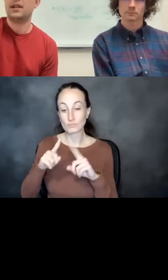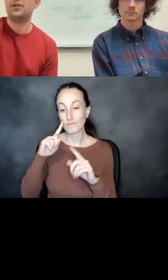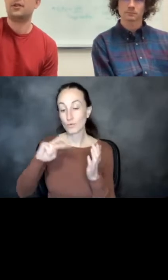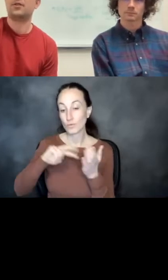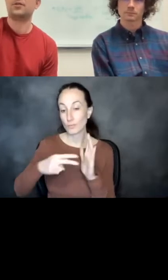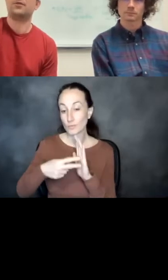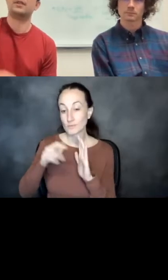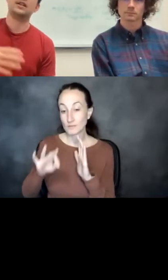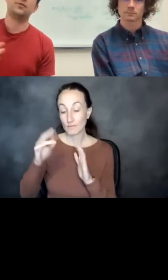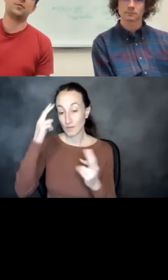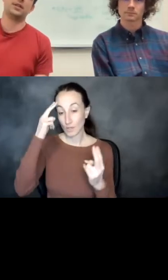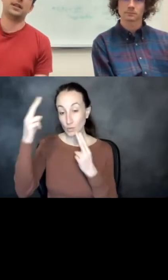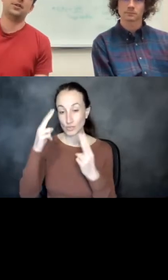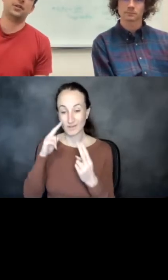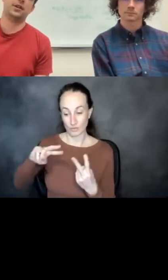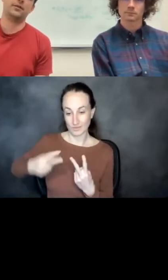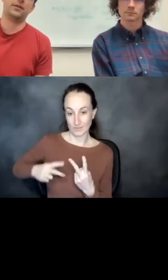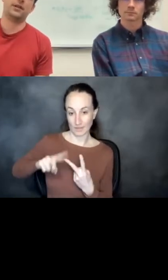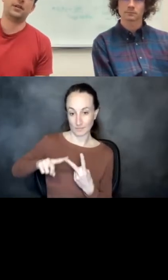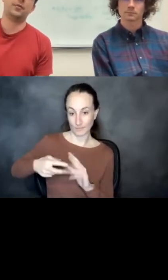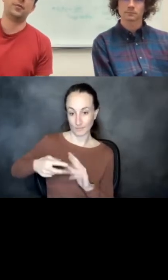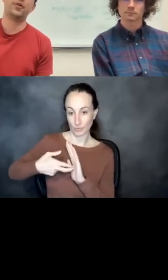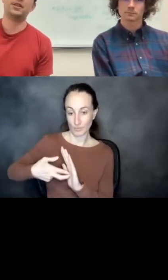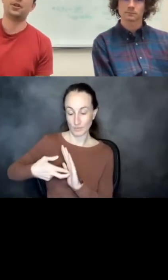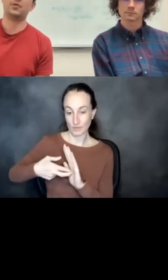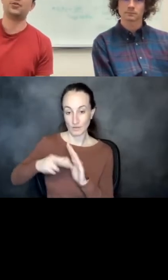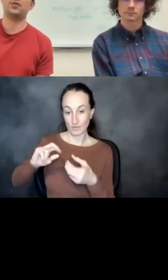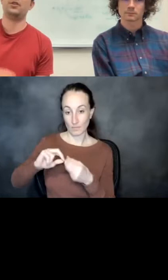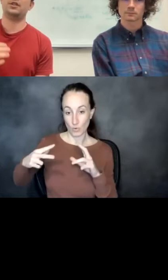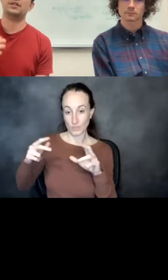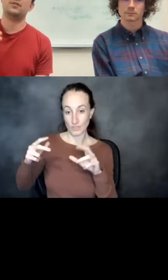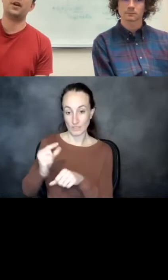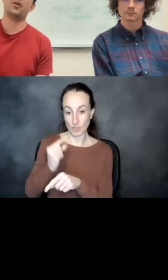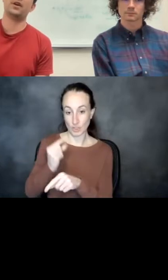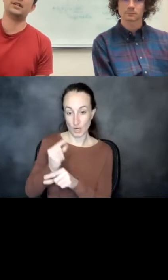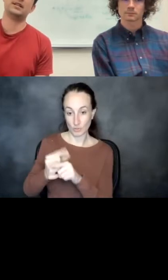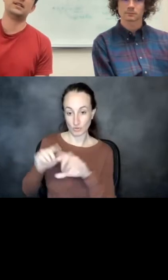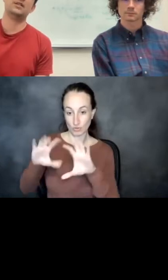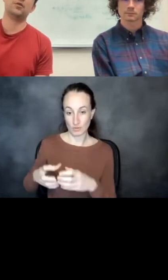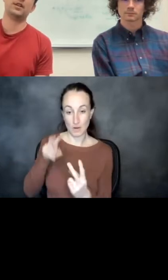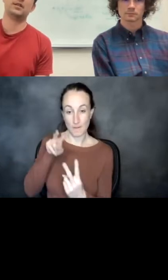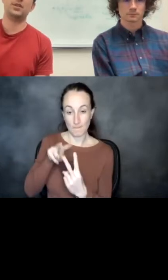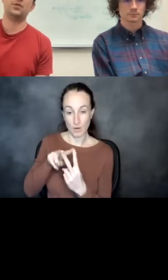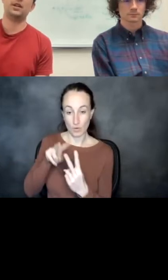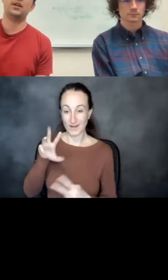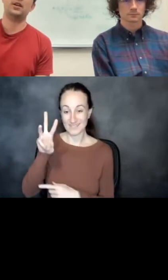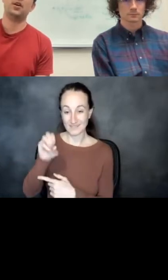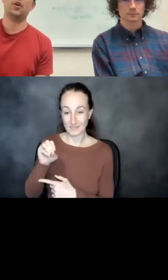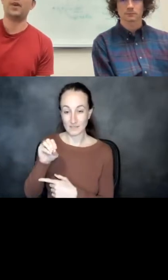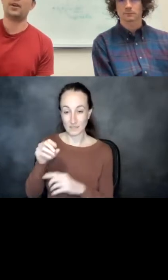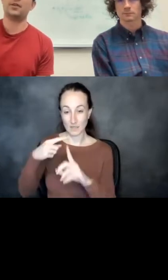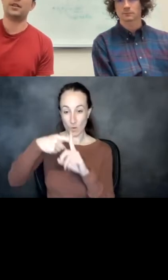hallucination, there's also a second representation of the protein geometry, which is the pair-wise 60 coordinates between